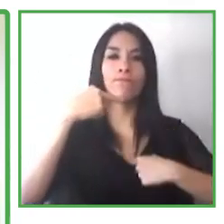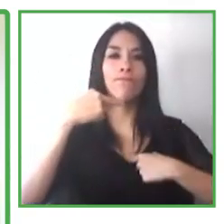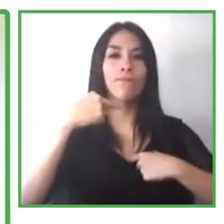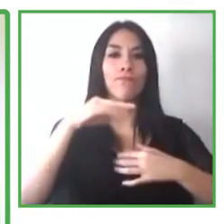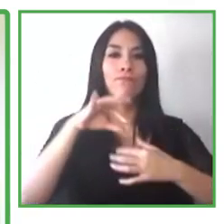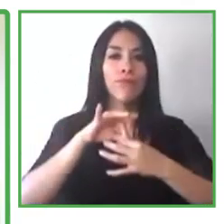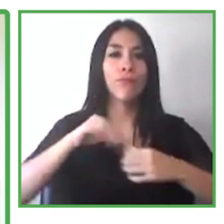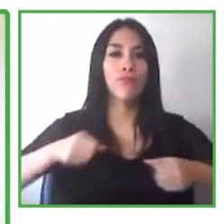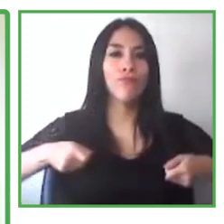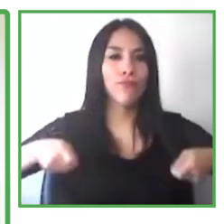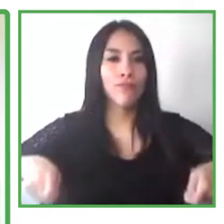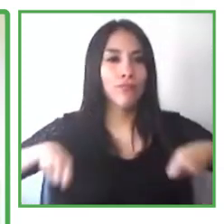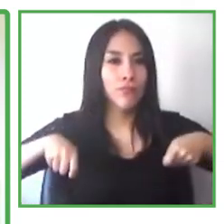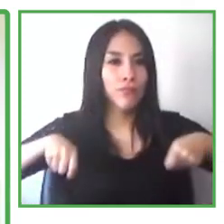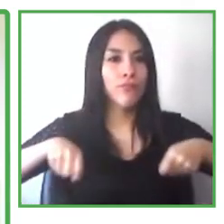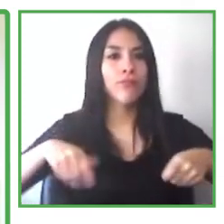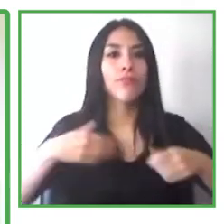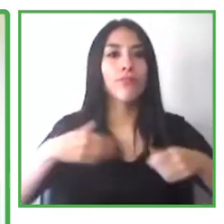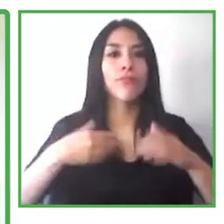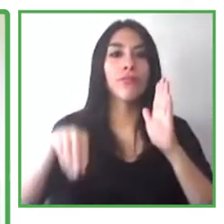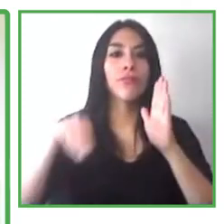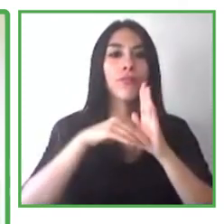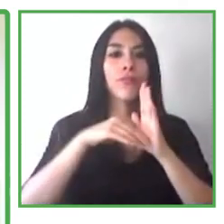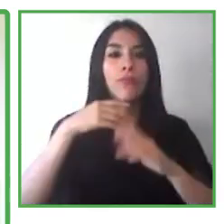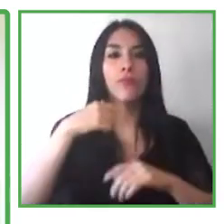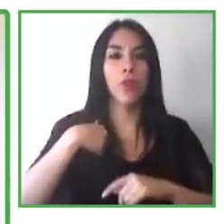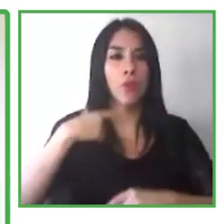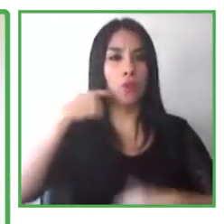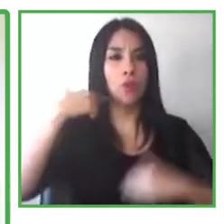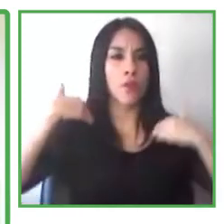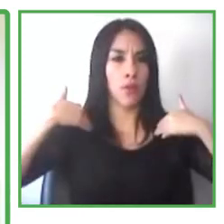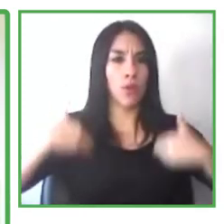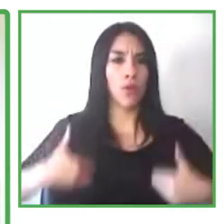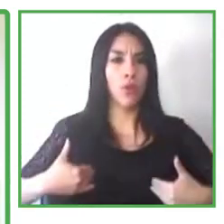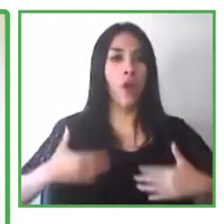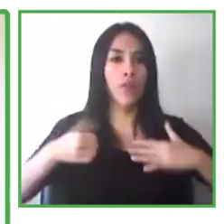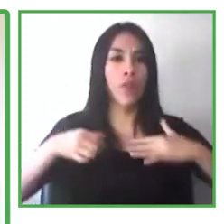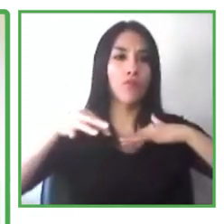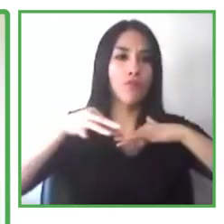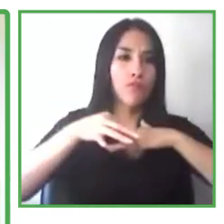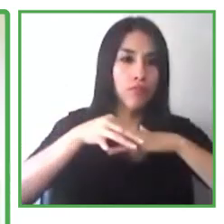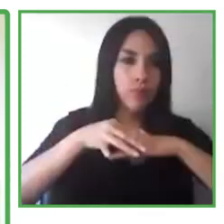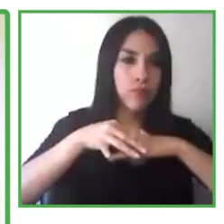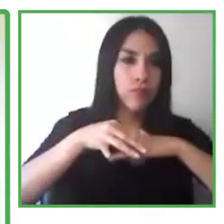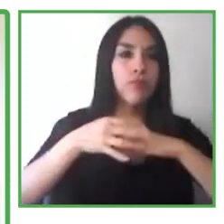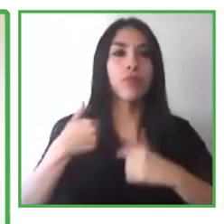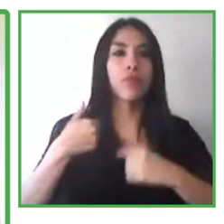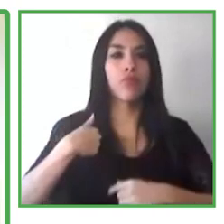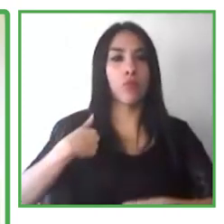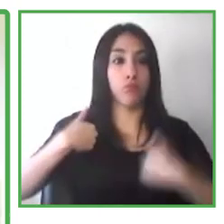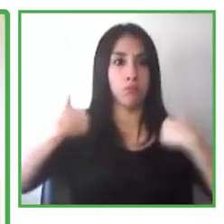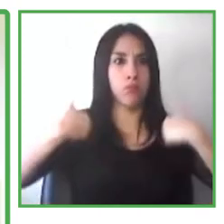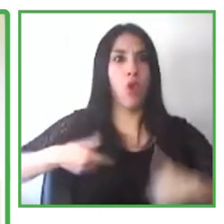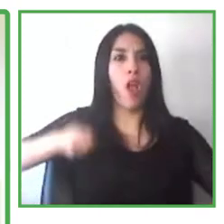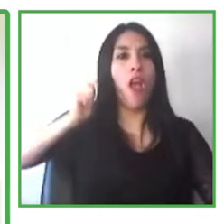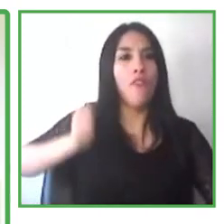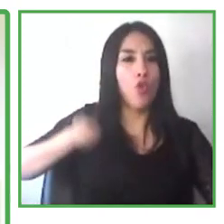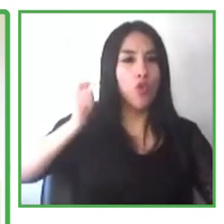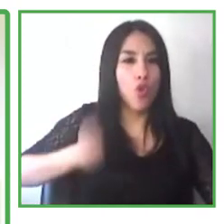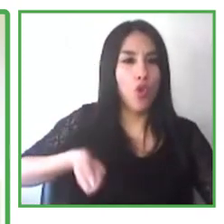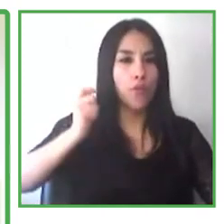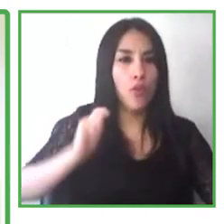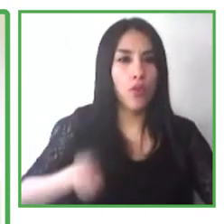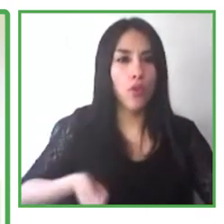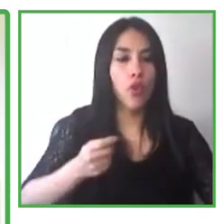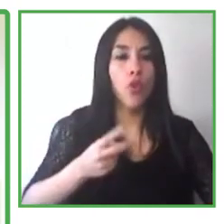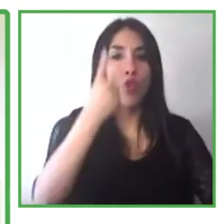mom of two amazing boys with a third little boy on the way. As Pat said, at Microsoft, I lead strategic